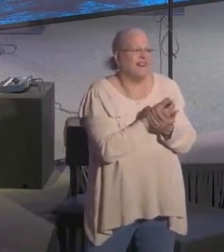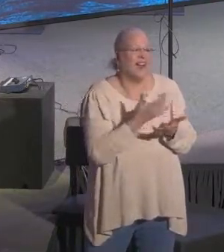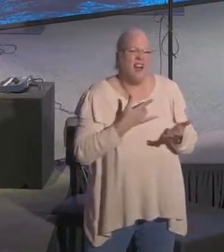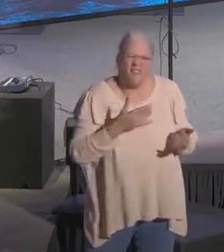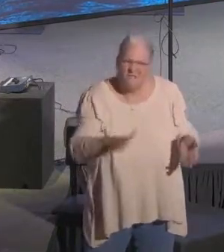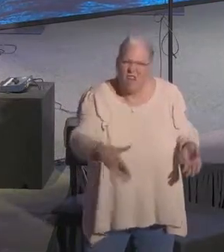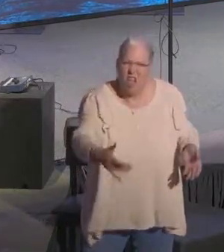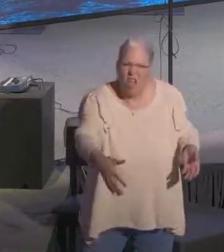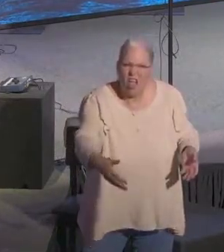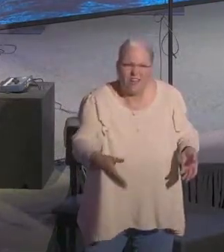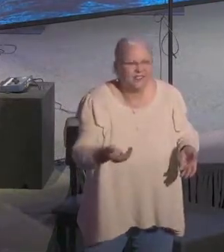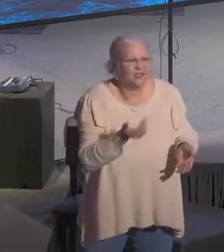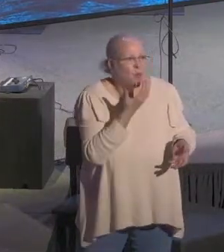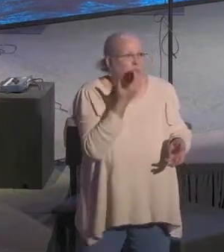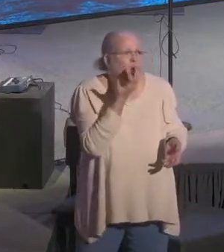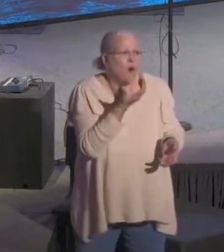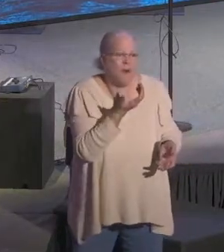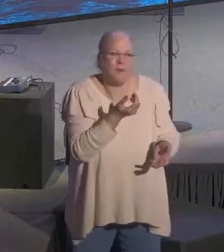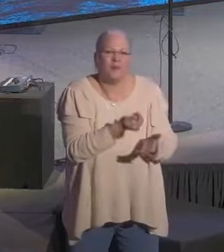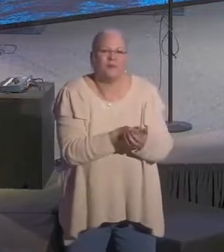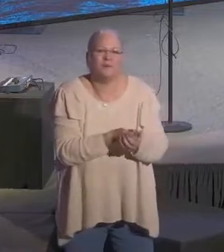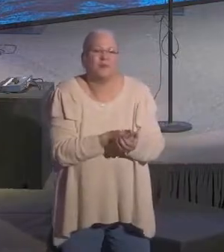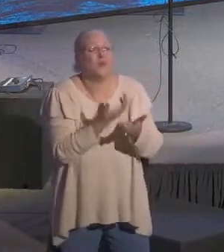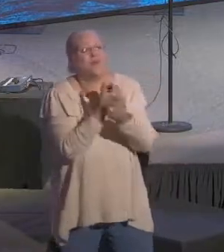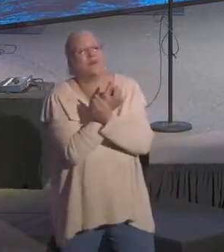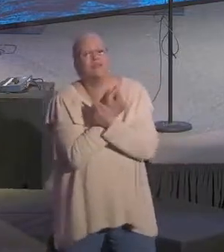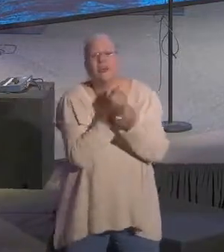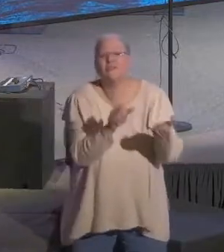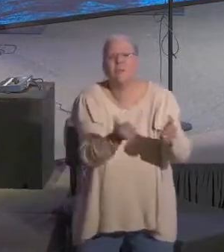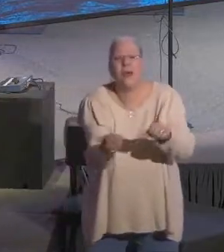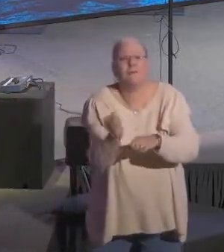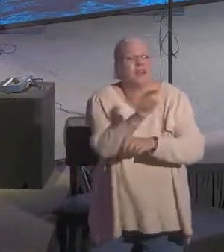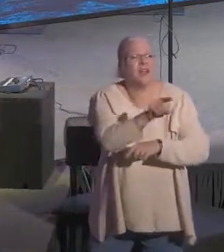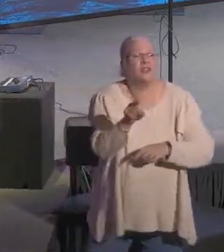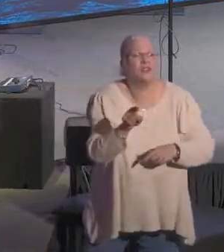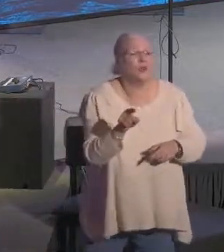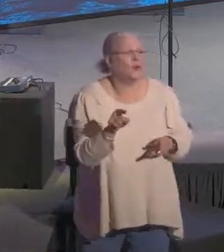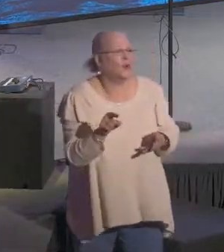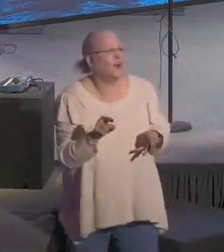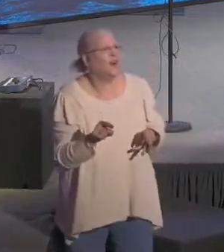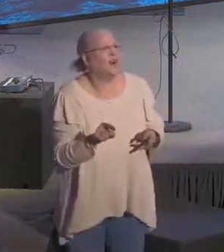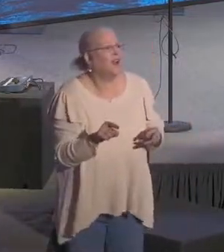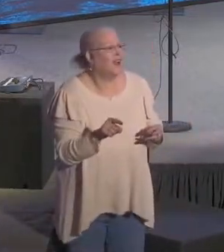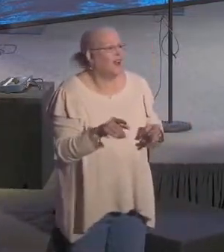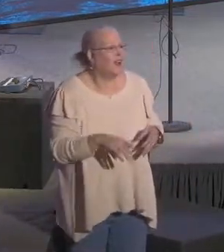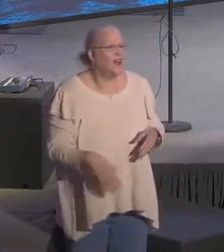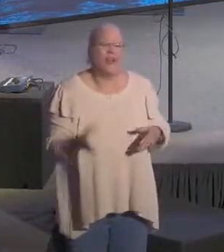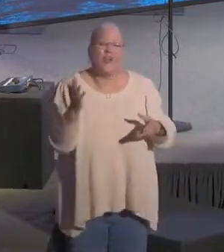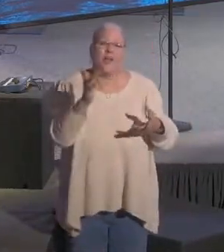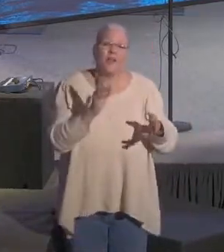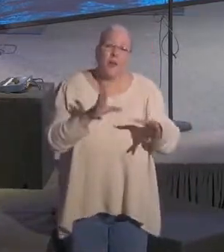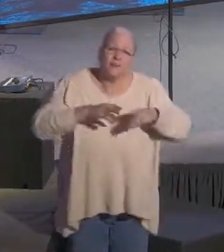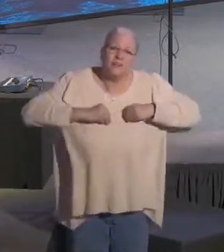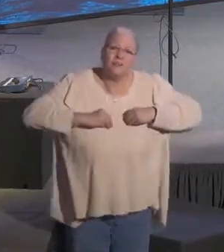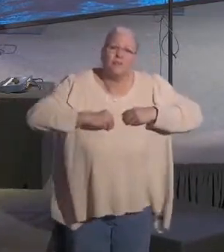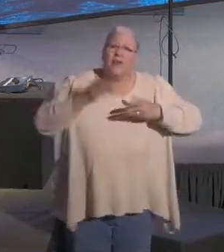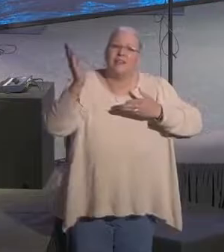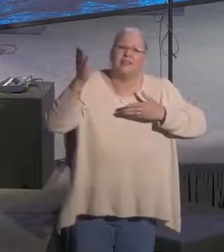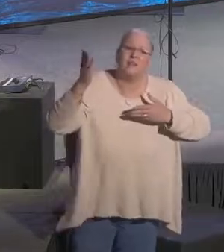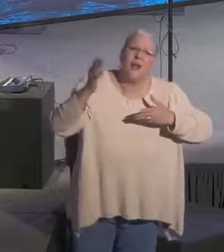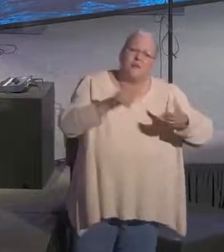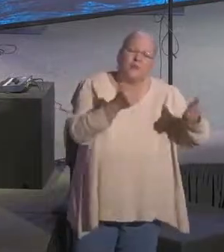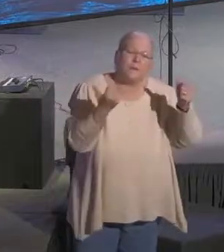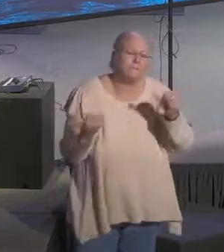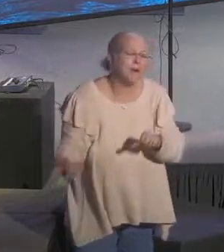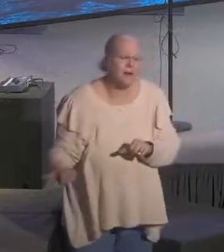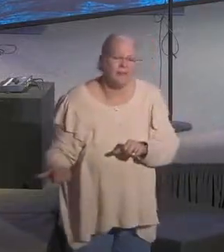We come to it with fearlessness and we come to it with a positivity, joy. Are you ready, church?